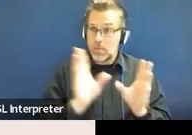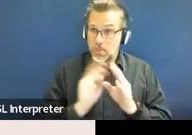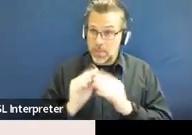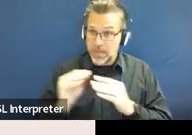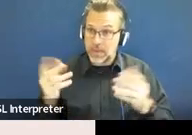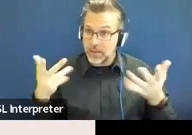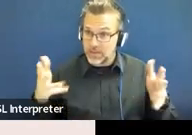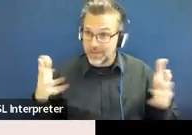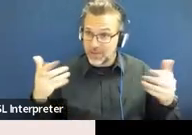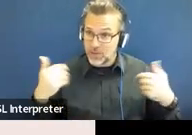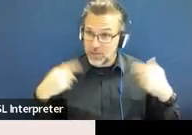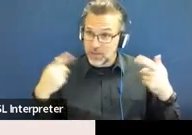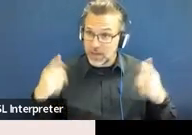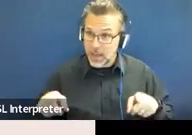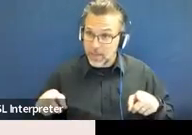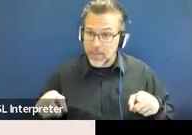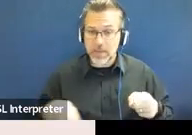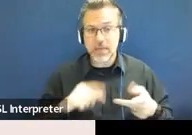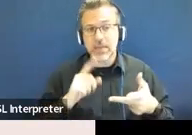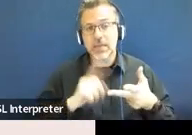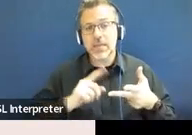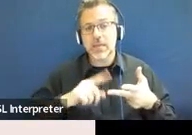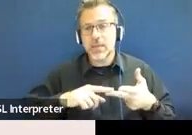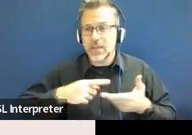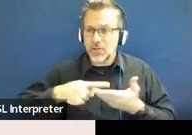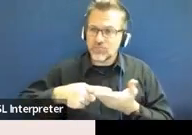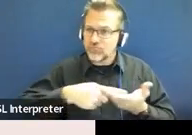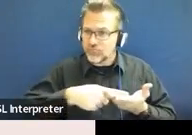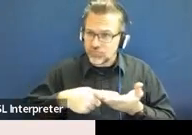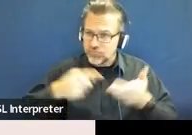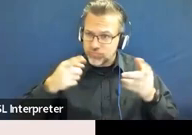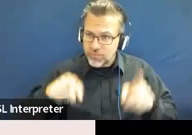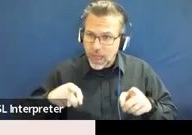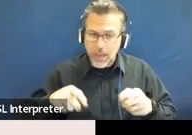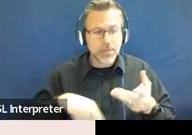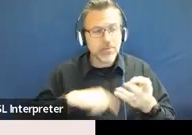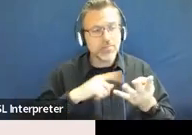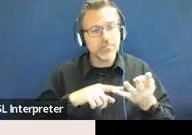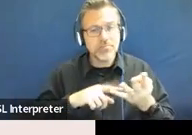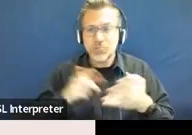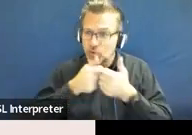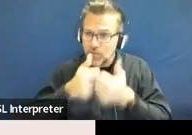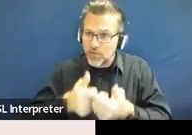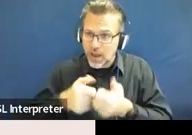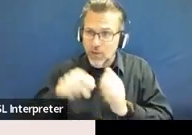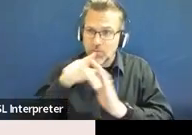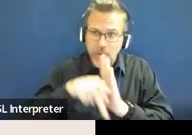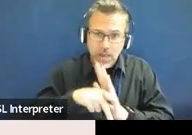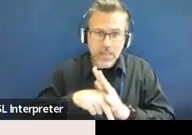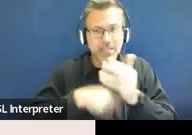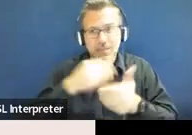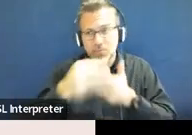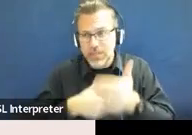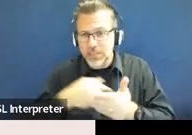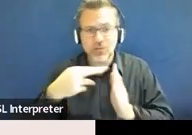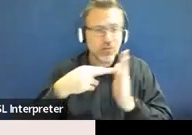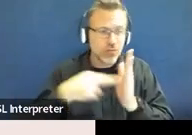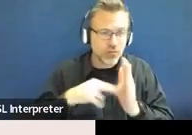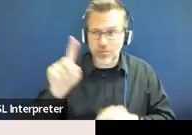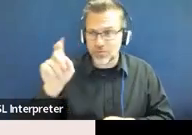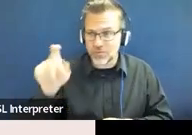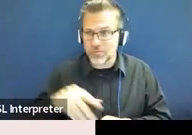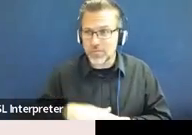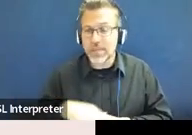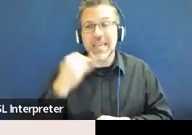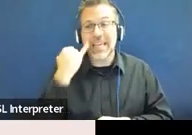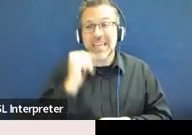conversation around all of these pieces? And did you follow policies, procedures, and regulations? And if not, we